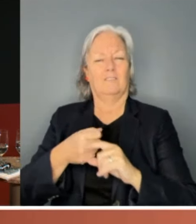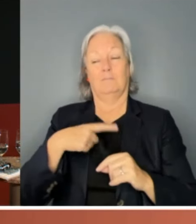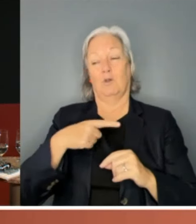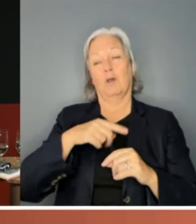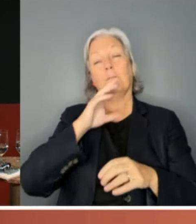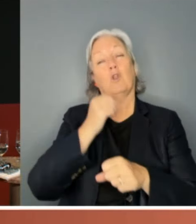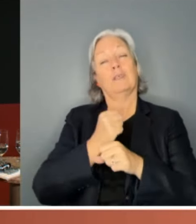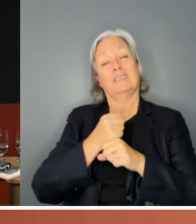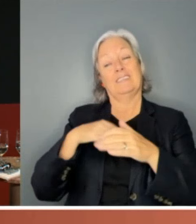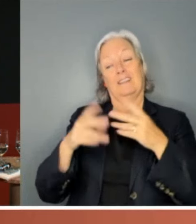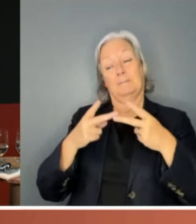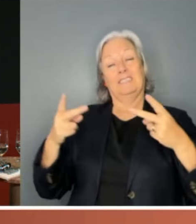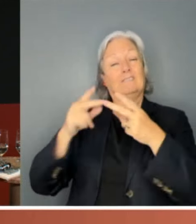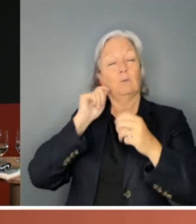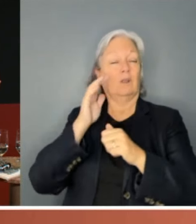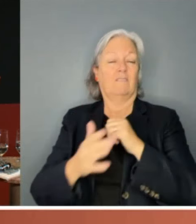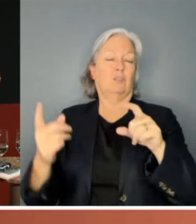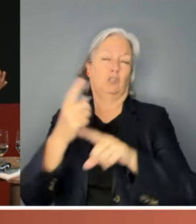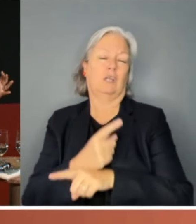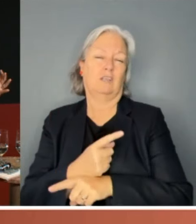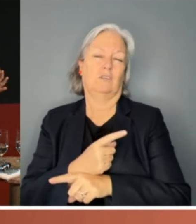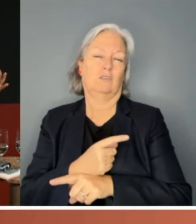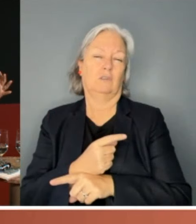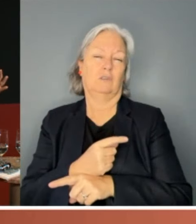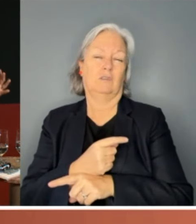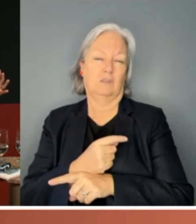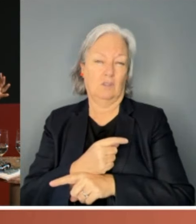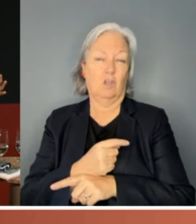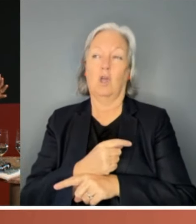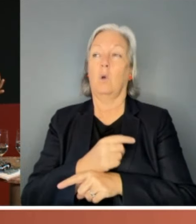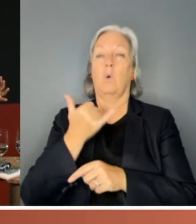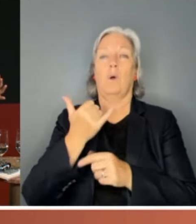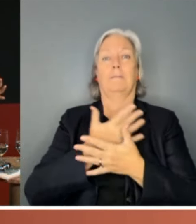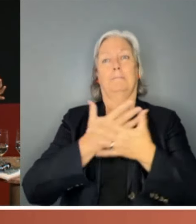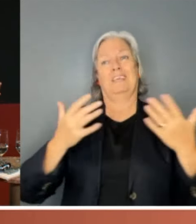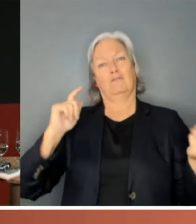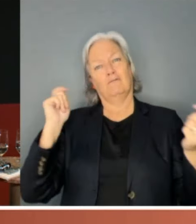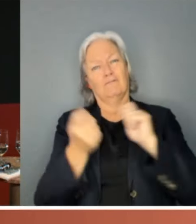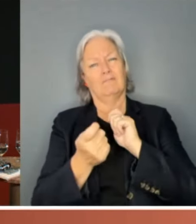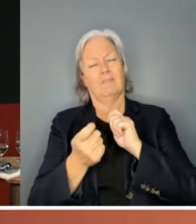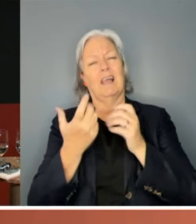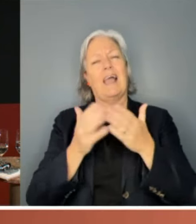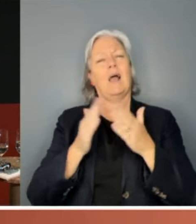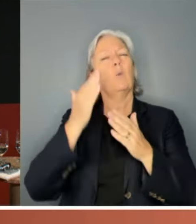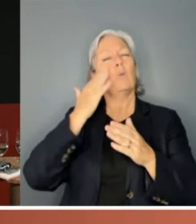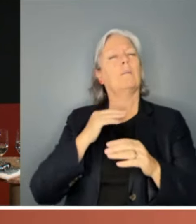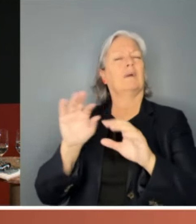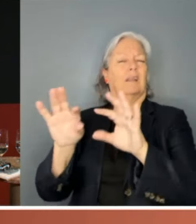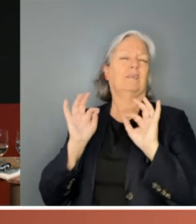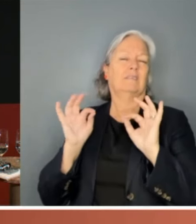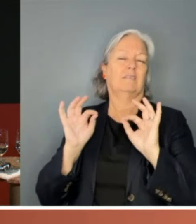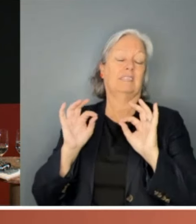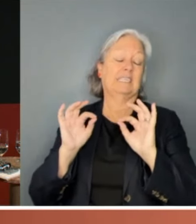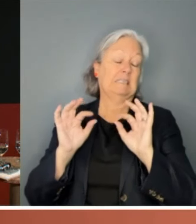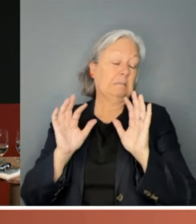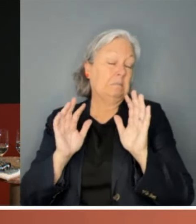won't change unless there's a radical change in how women get elected. So I don't know if you've got any other